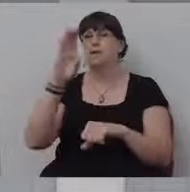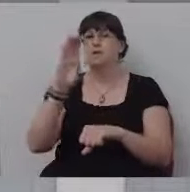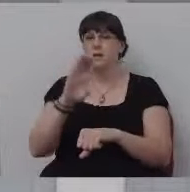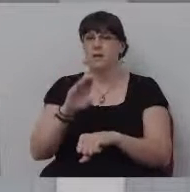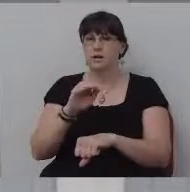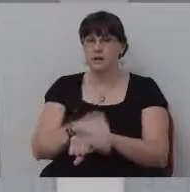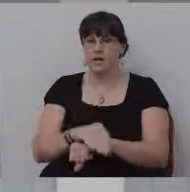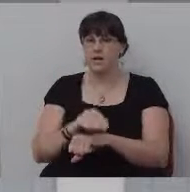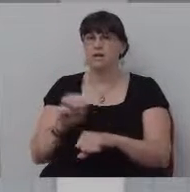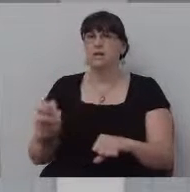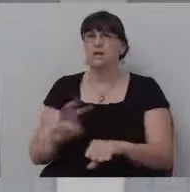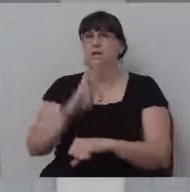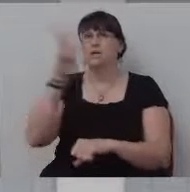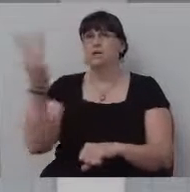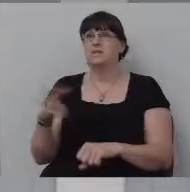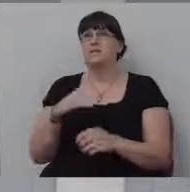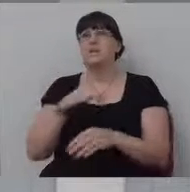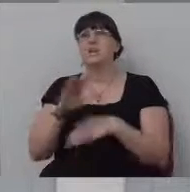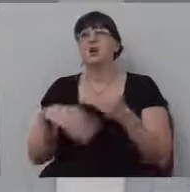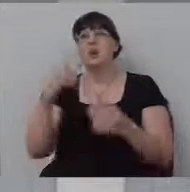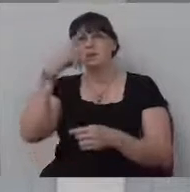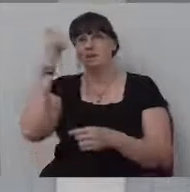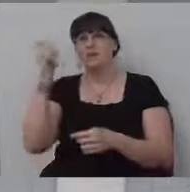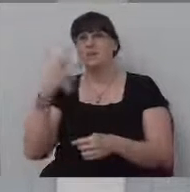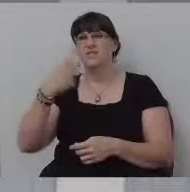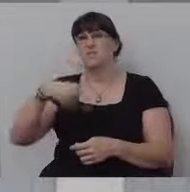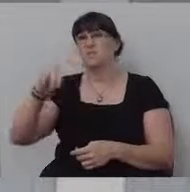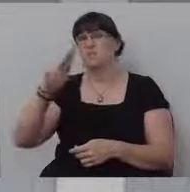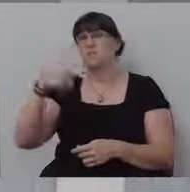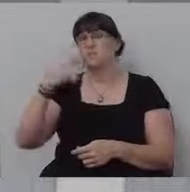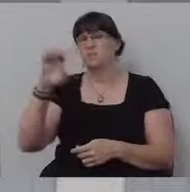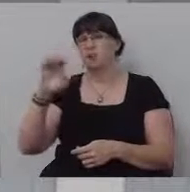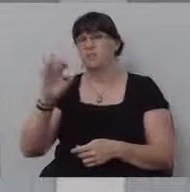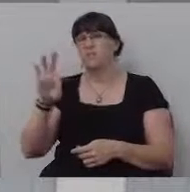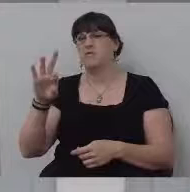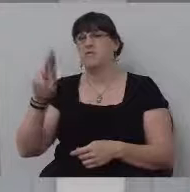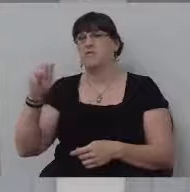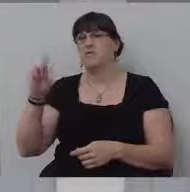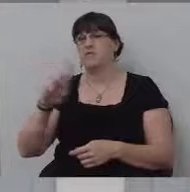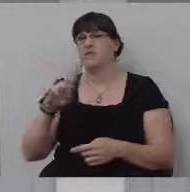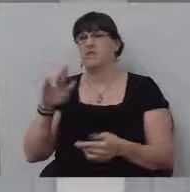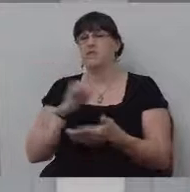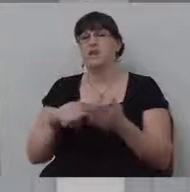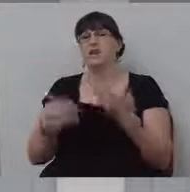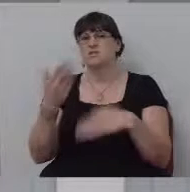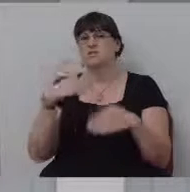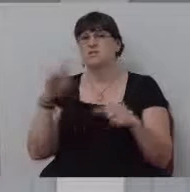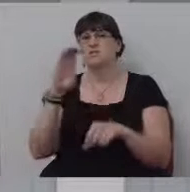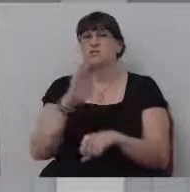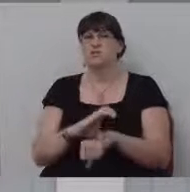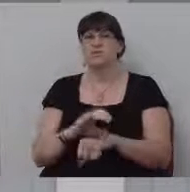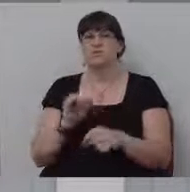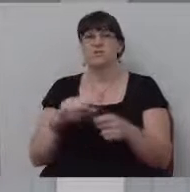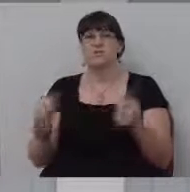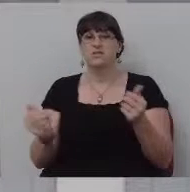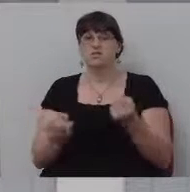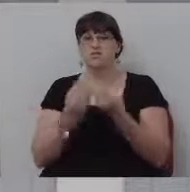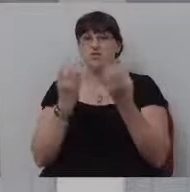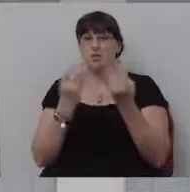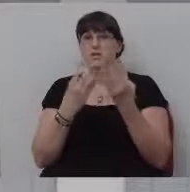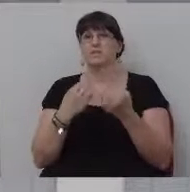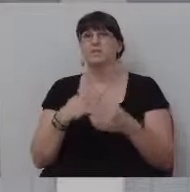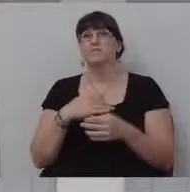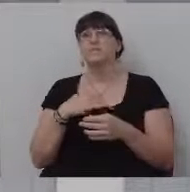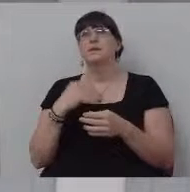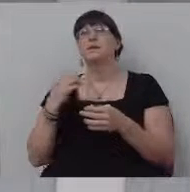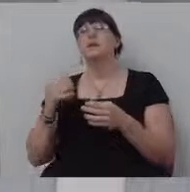plan. And it's all because of Pipe Fitter that I'm going to church that much. And Phil Swires. Then there was Mr. and Mrs. Turner. And Brother and Sister